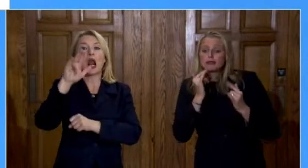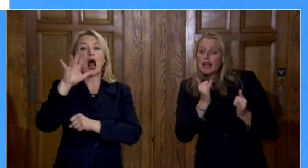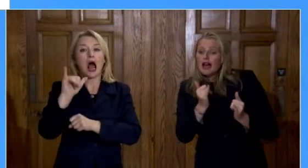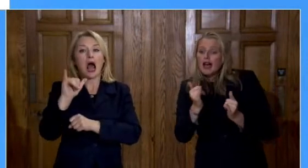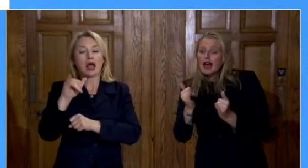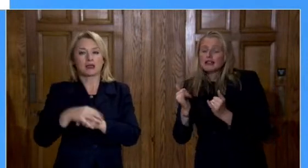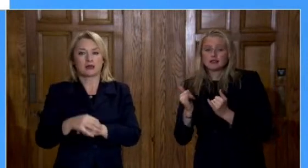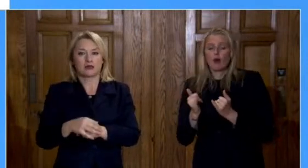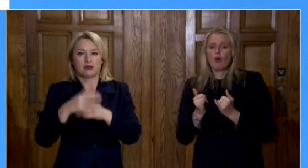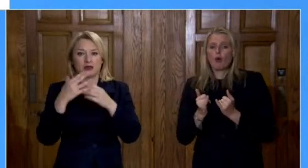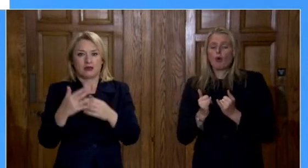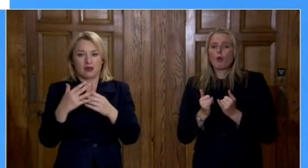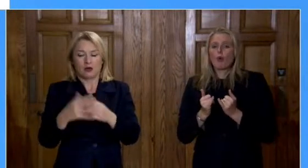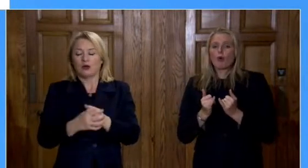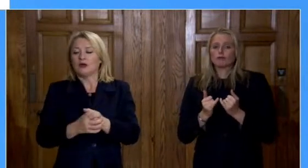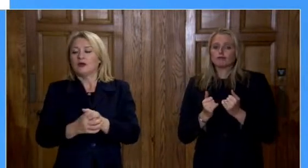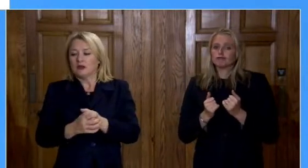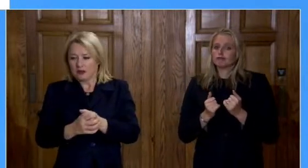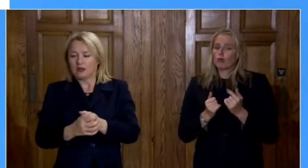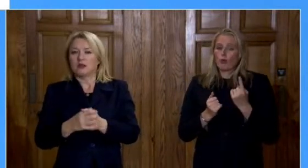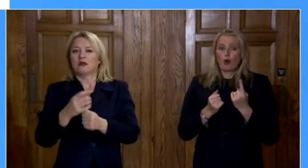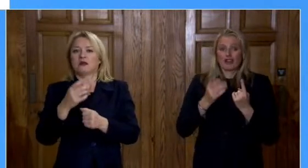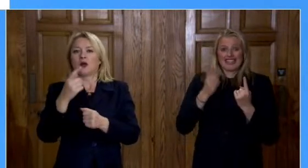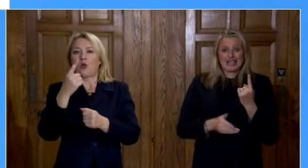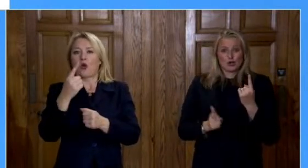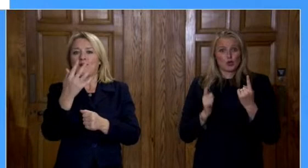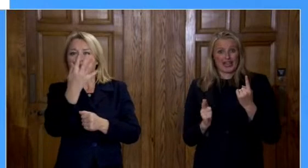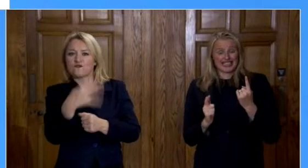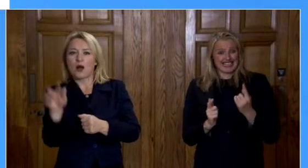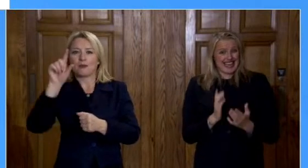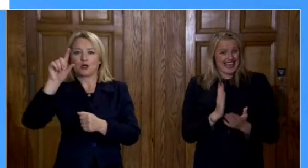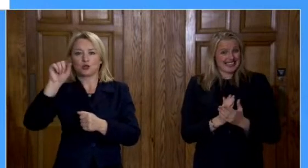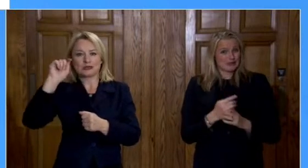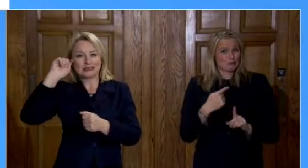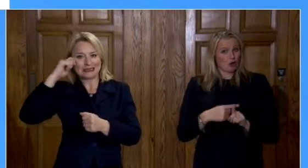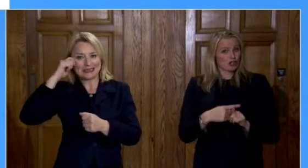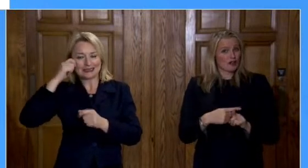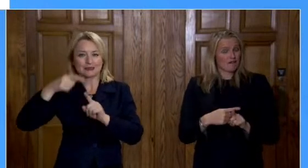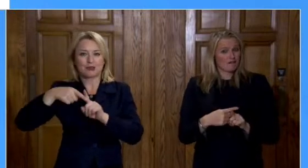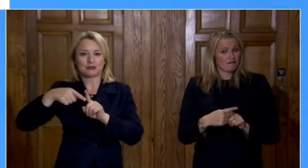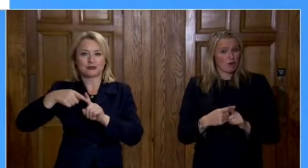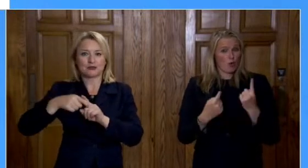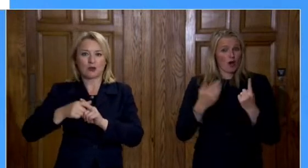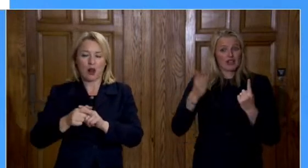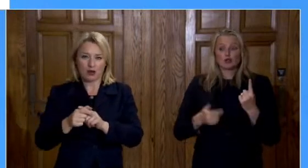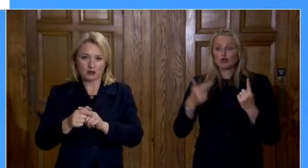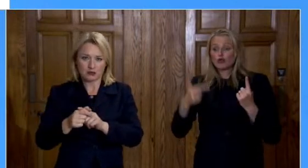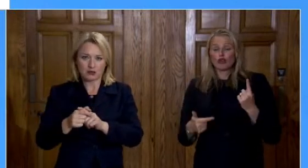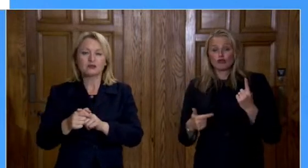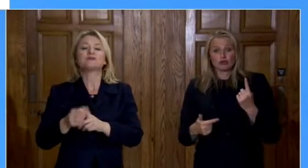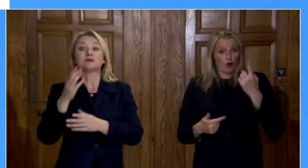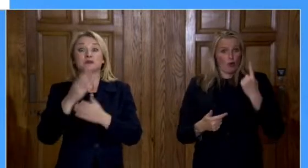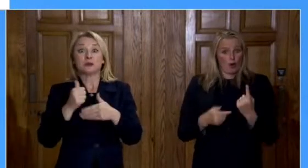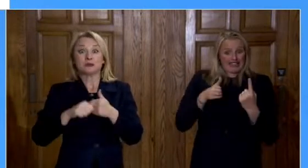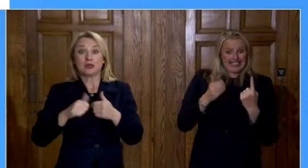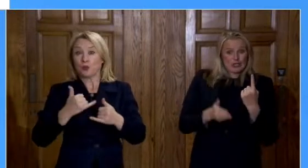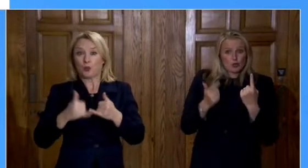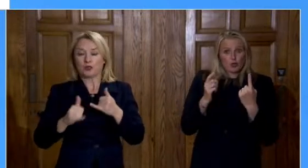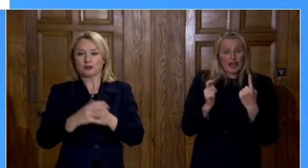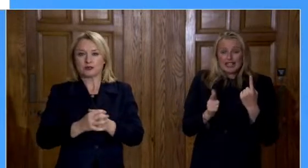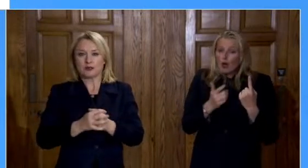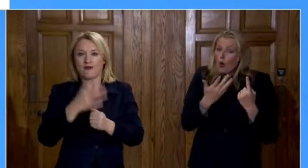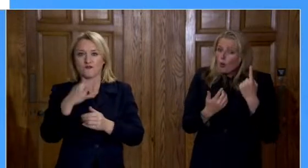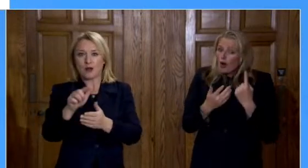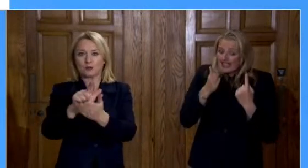in 20 tests on average is positive. And on some days it has been around 1 in 12. So